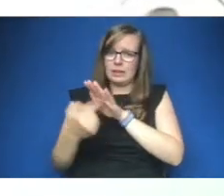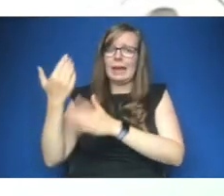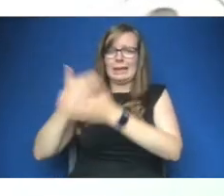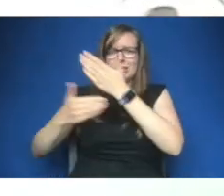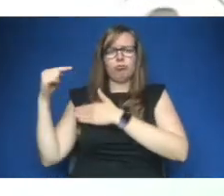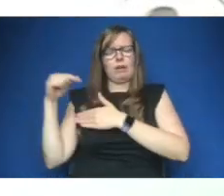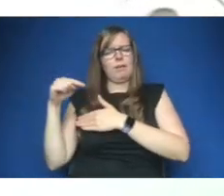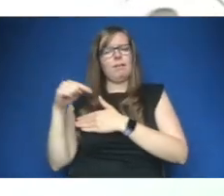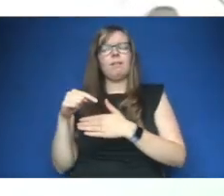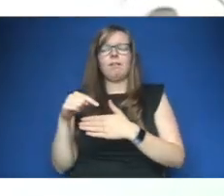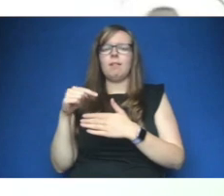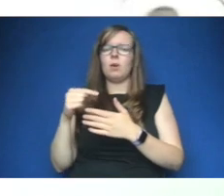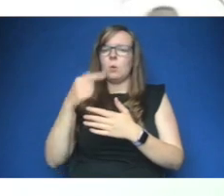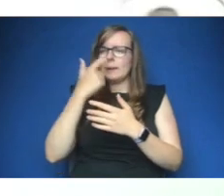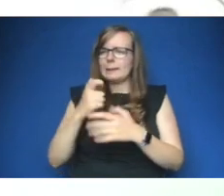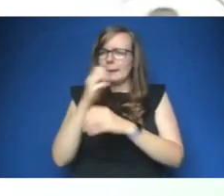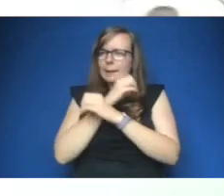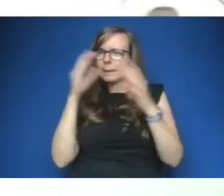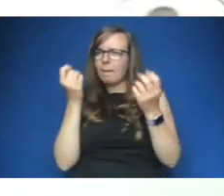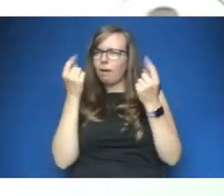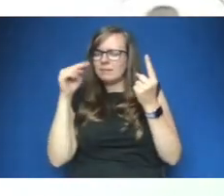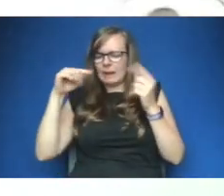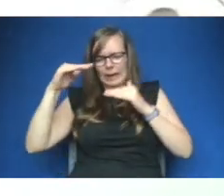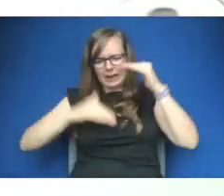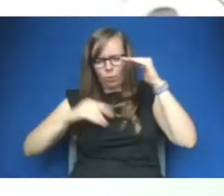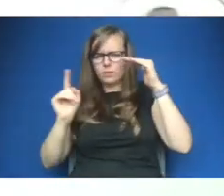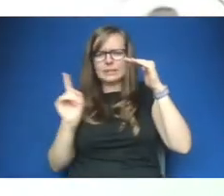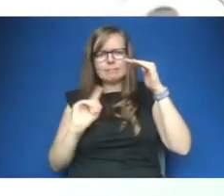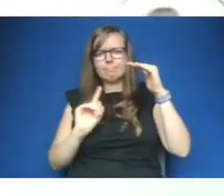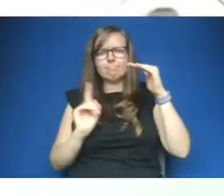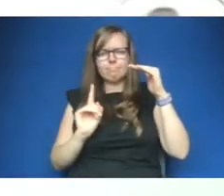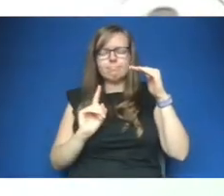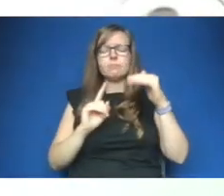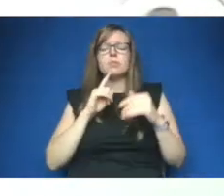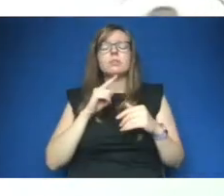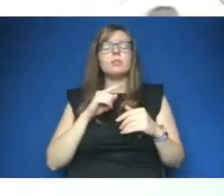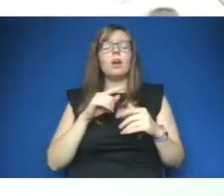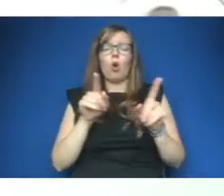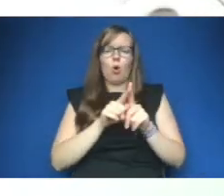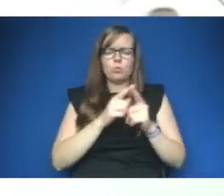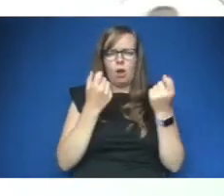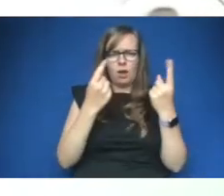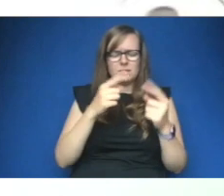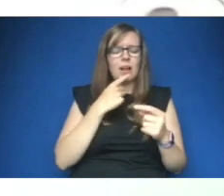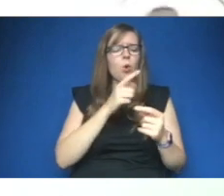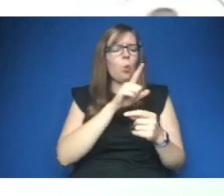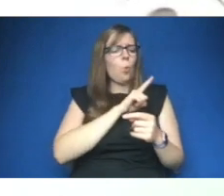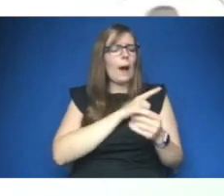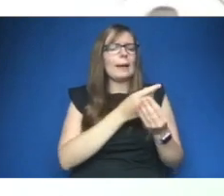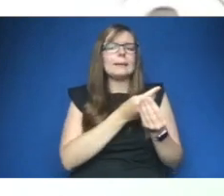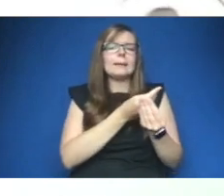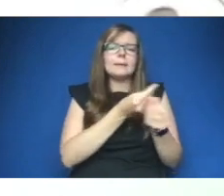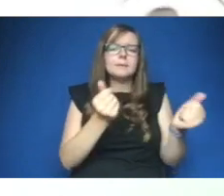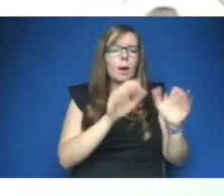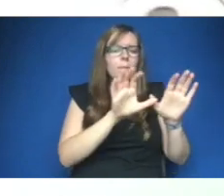bit more of an understanding about inequalities and the reasons why particular groups with particular surnames or phenotypes